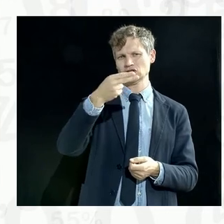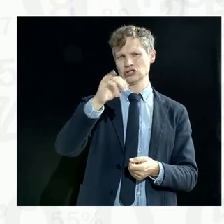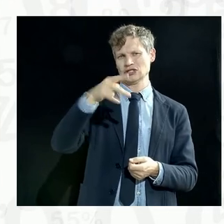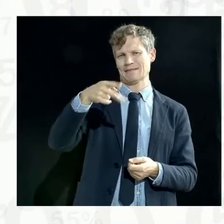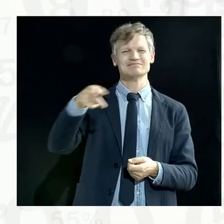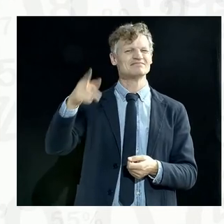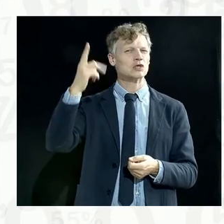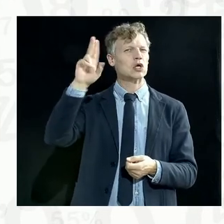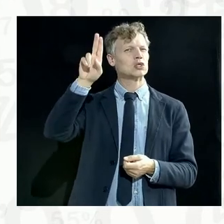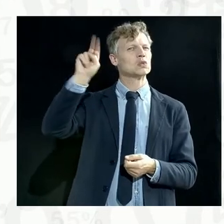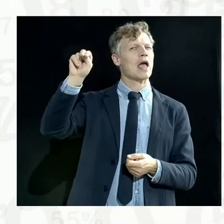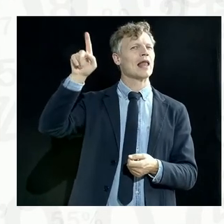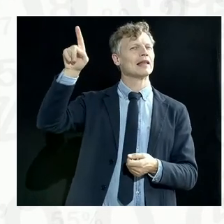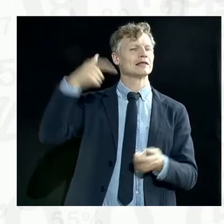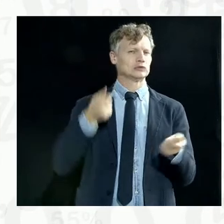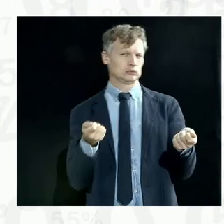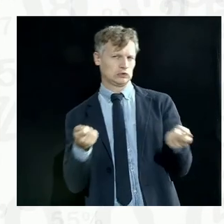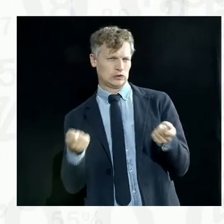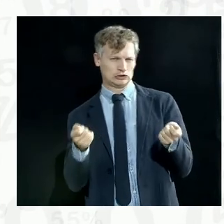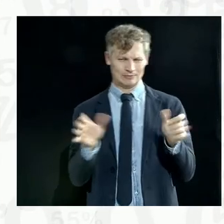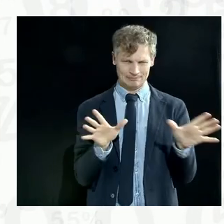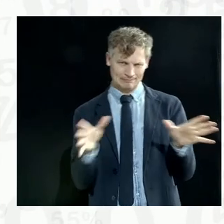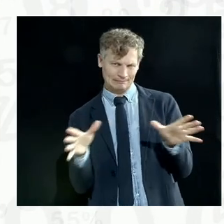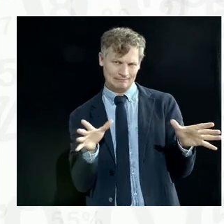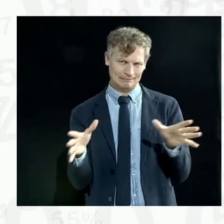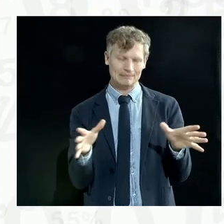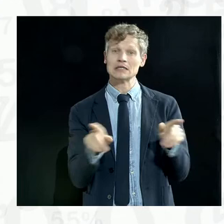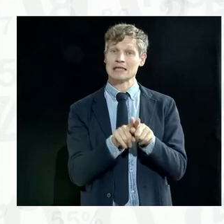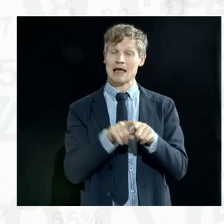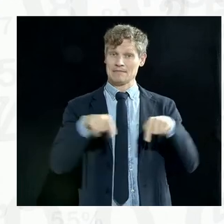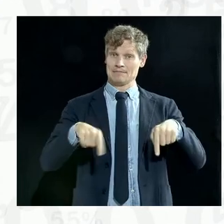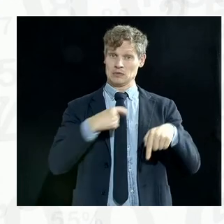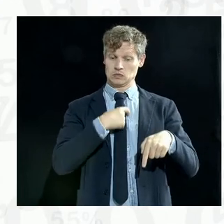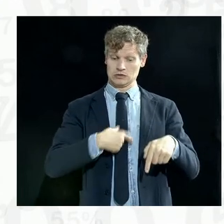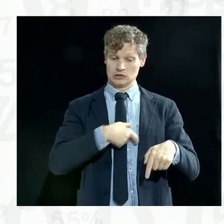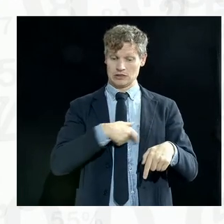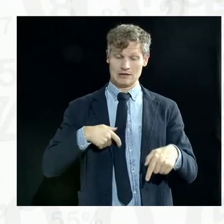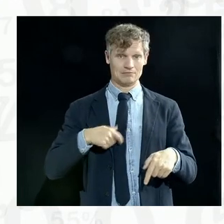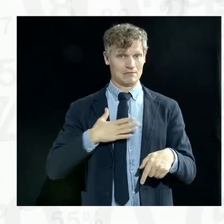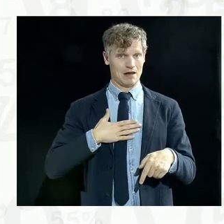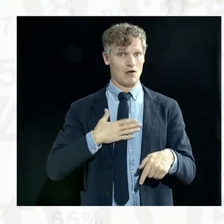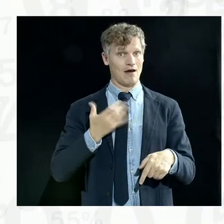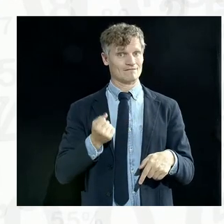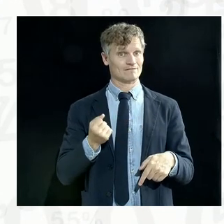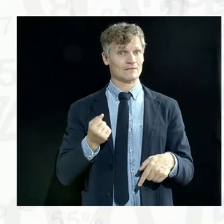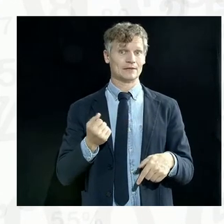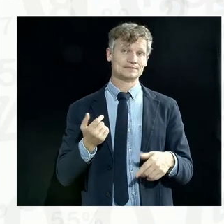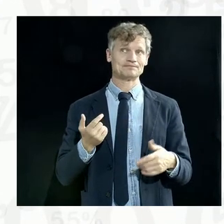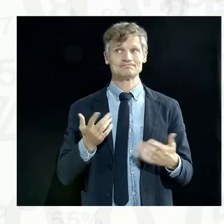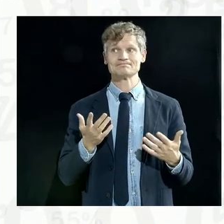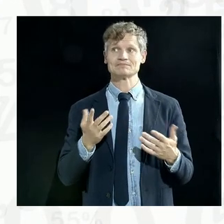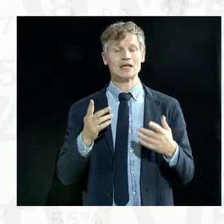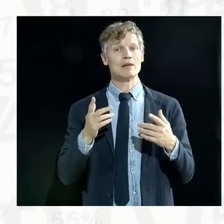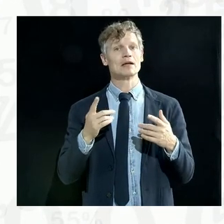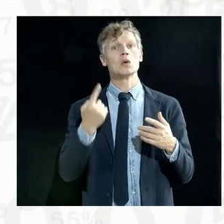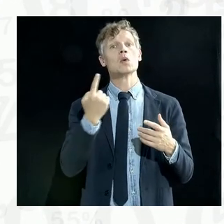offices as well. Actually, our NSO here in Switzerland has a program there. It's enabling users